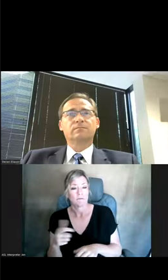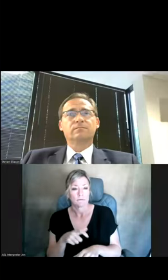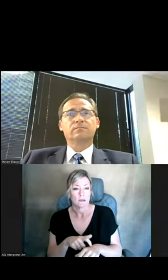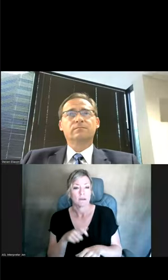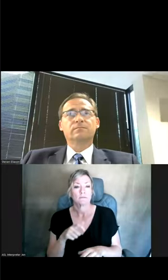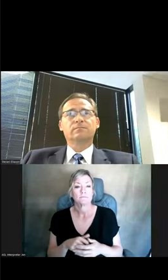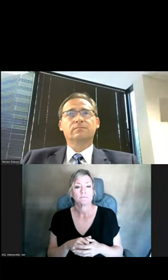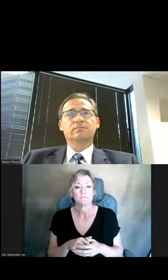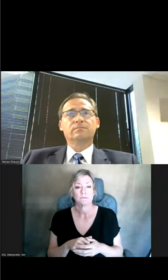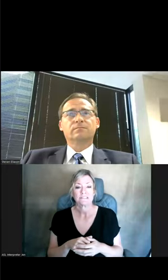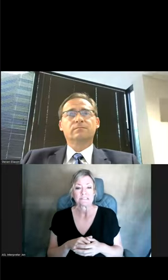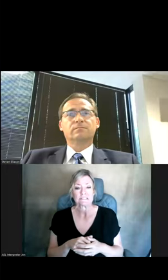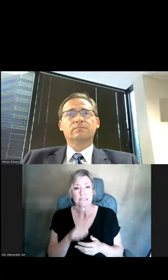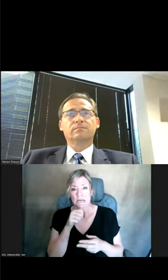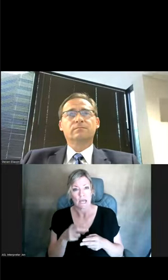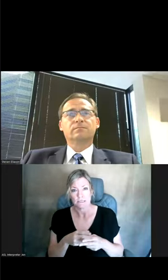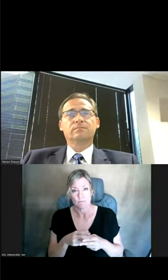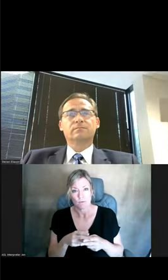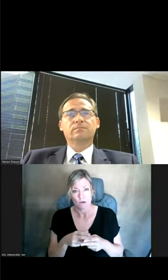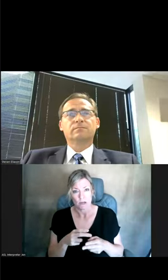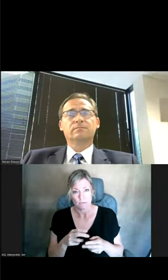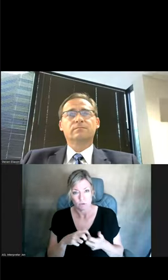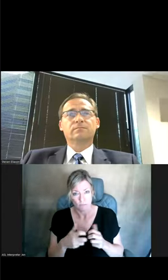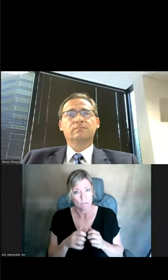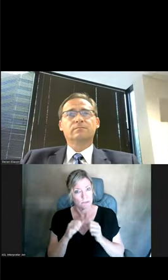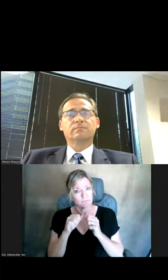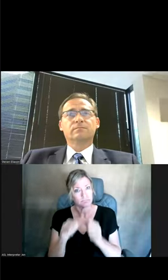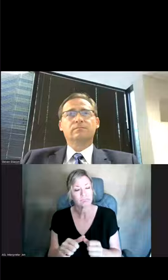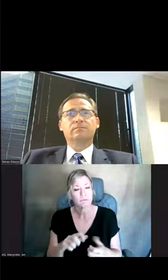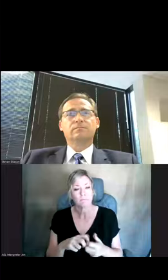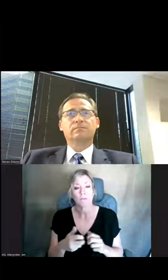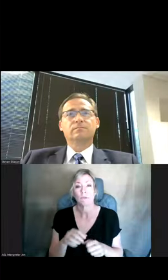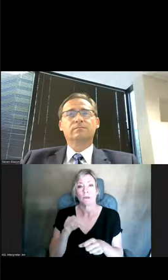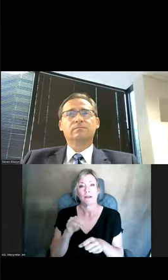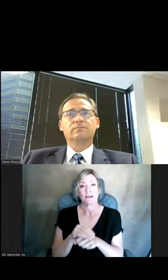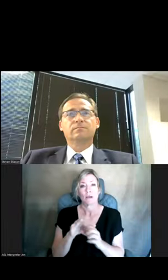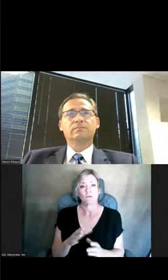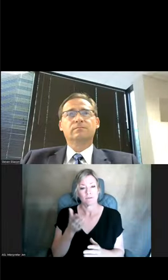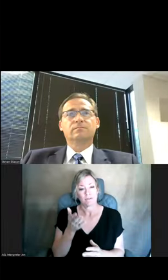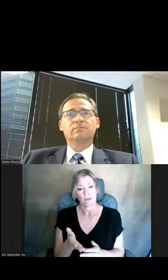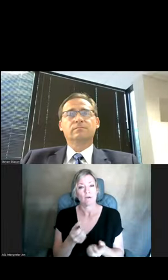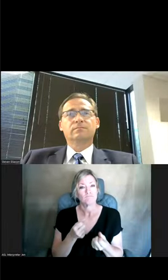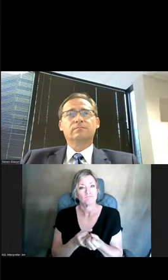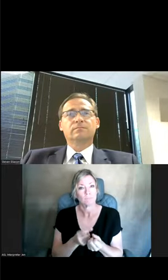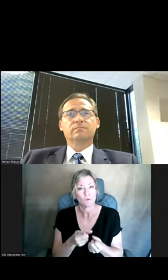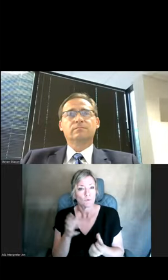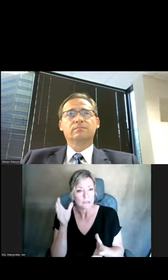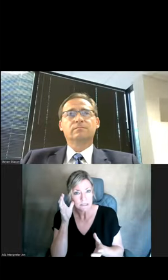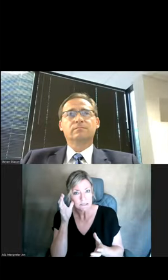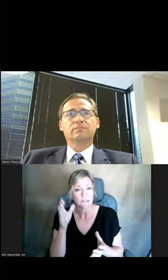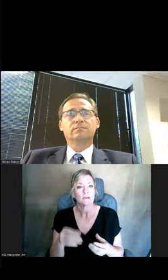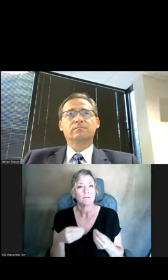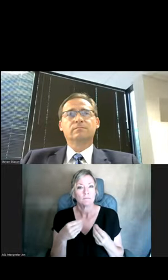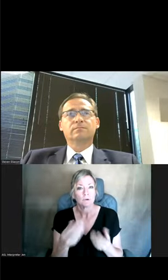it's not so temporary. A counselor is someone who can be there for you. Listening and